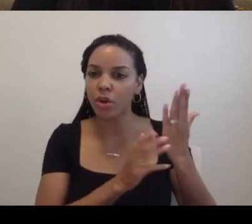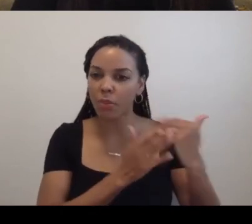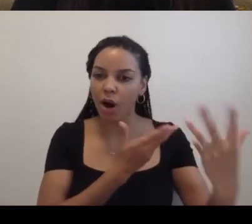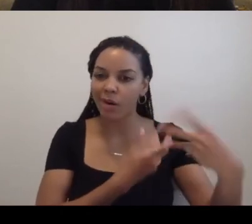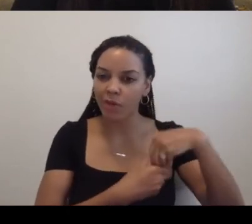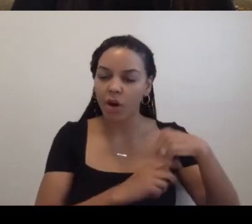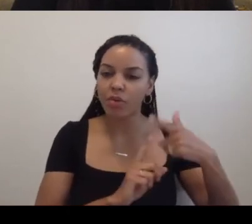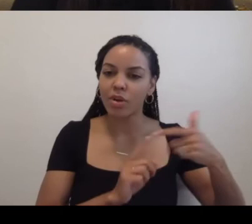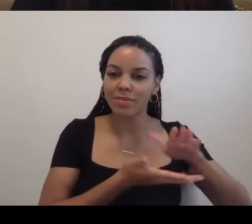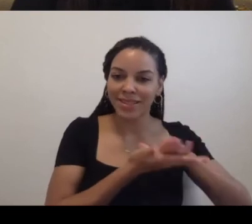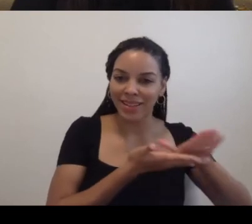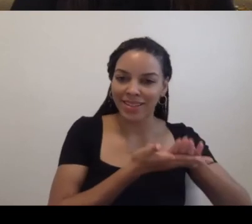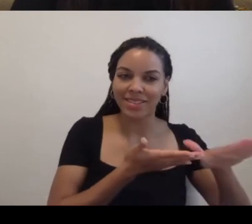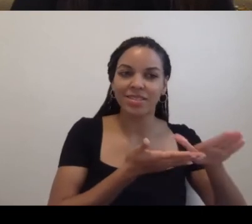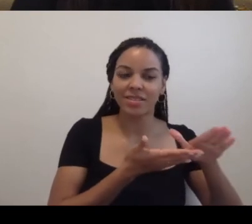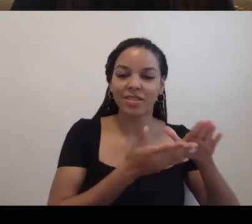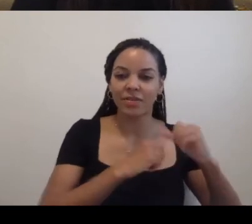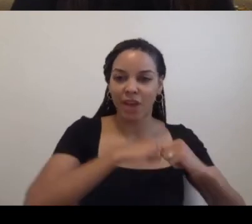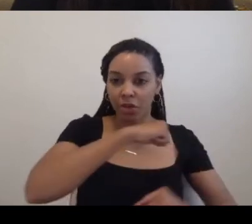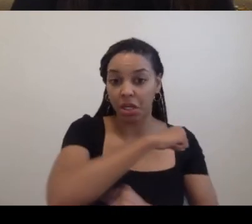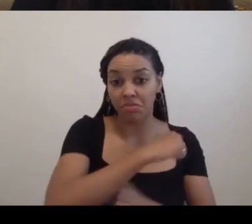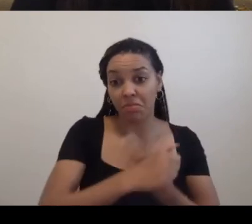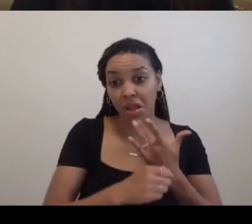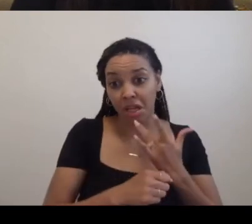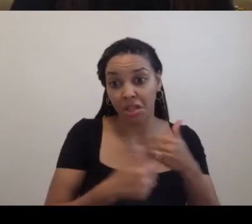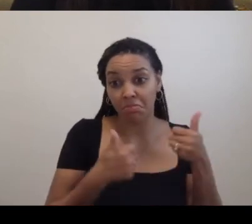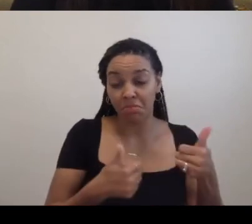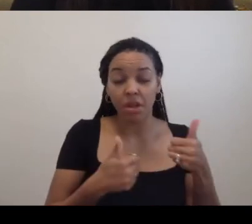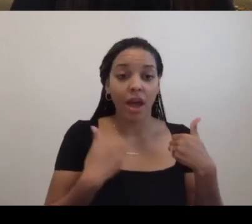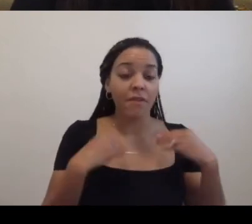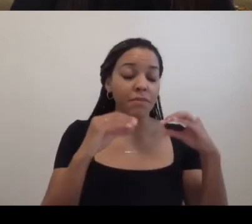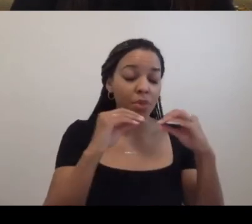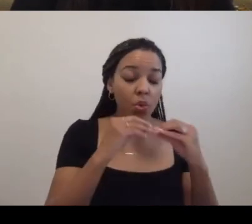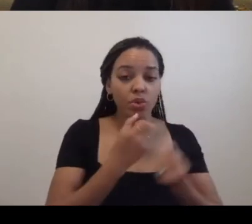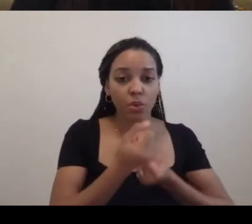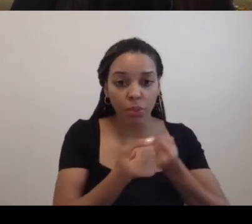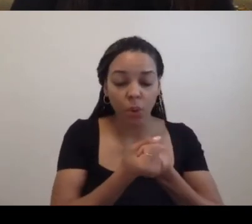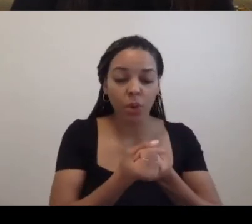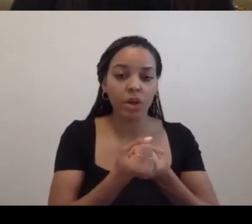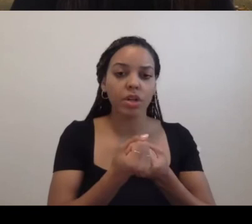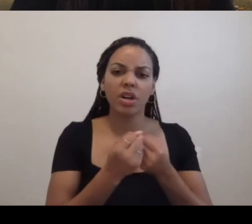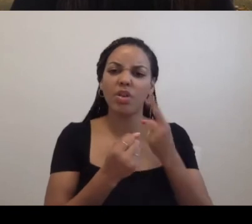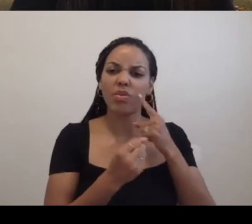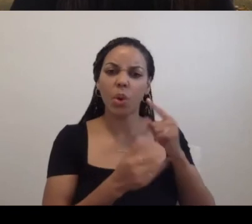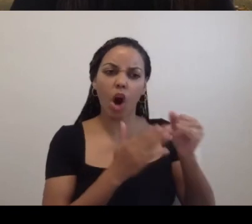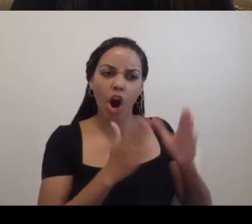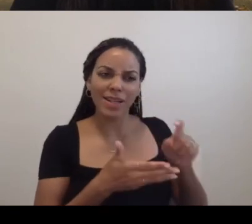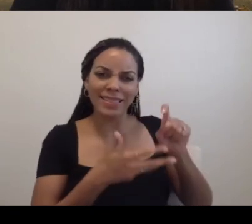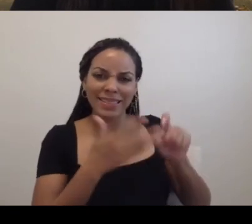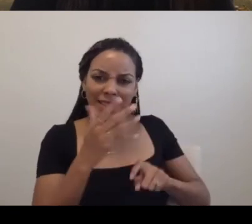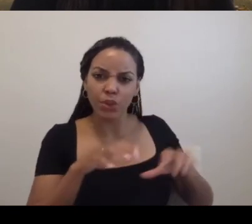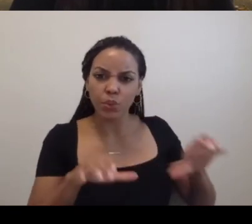sanitation foundation, luckily, where there's more support for the, what the artist needs to do.